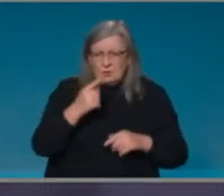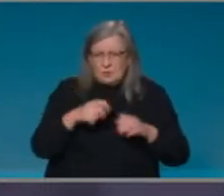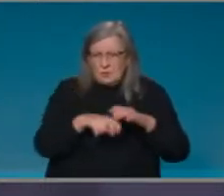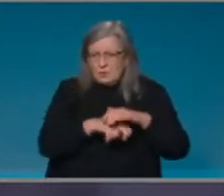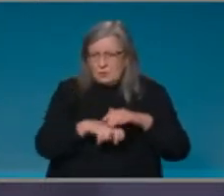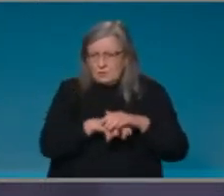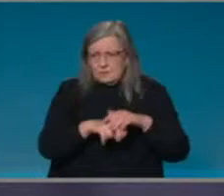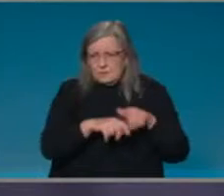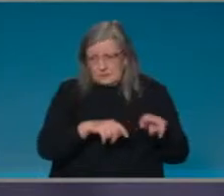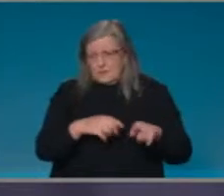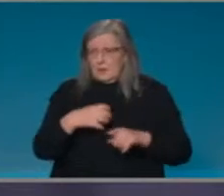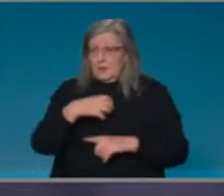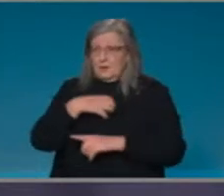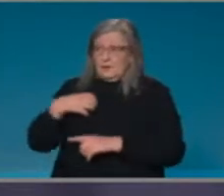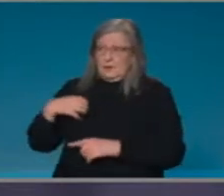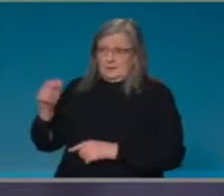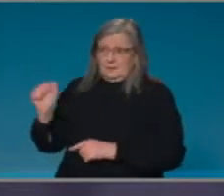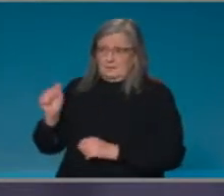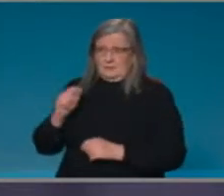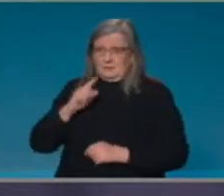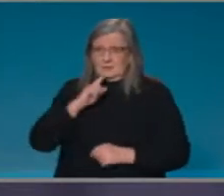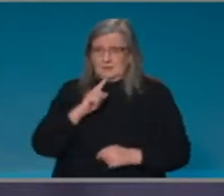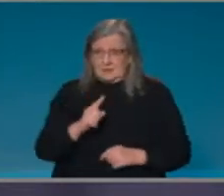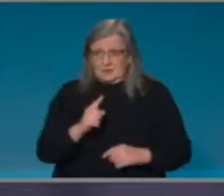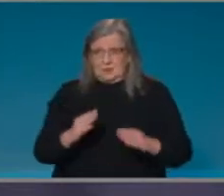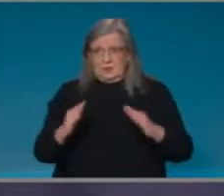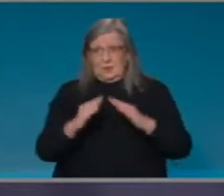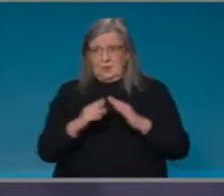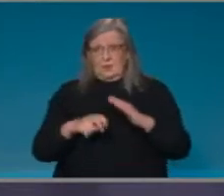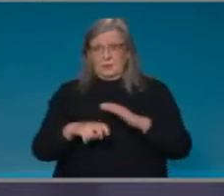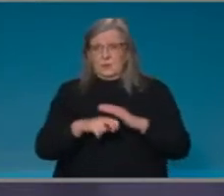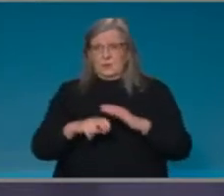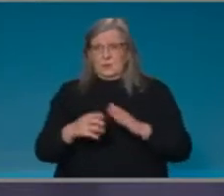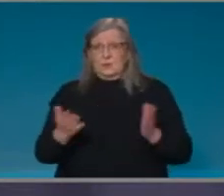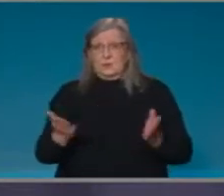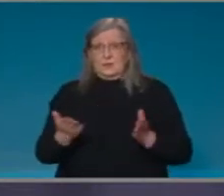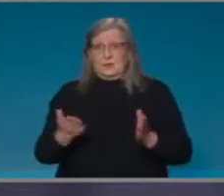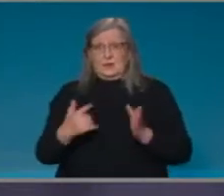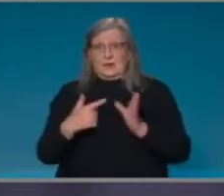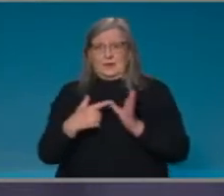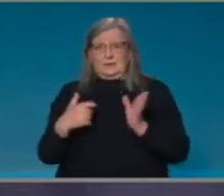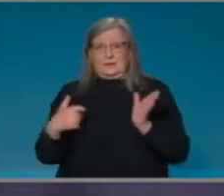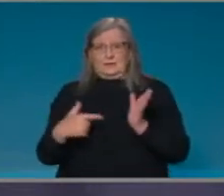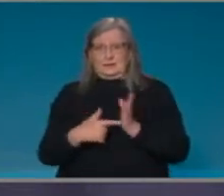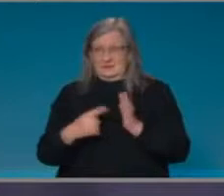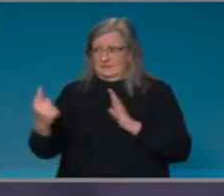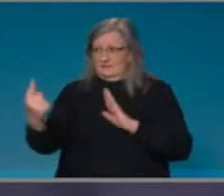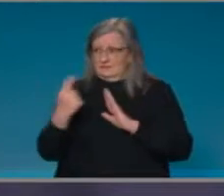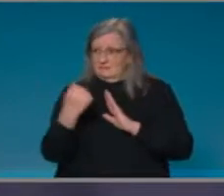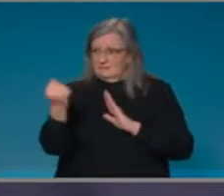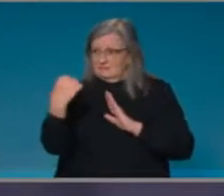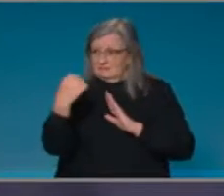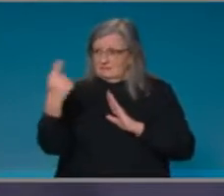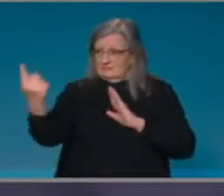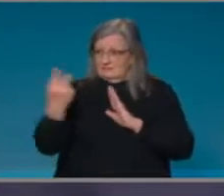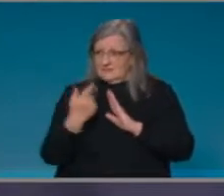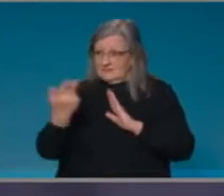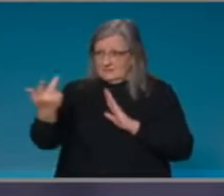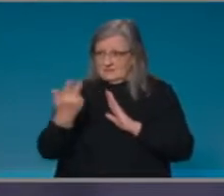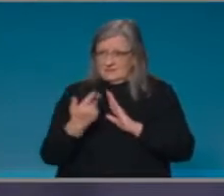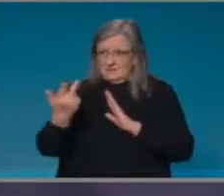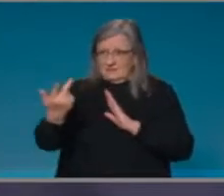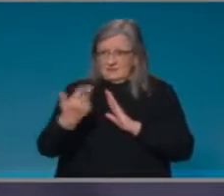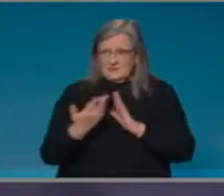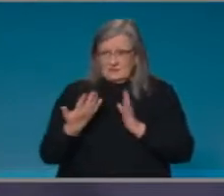here in ACT, visited every day by police. That's a lot of resource. If we can find ways to effectively do that, um,